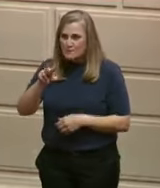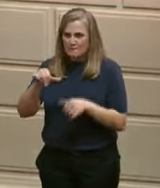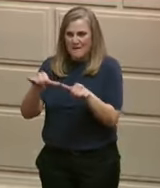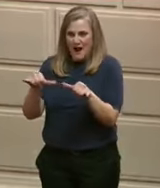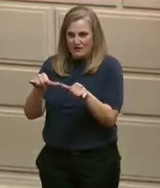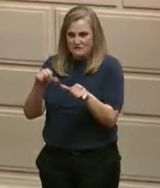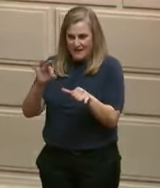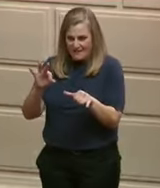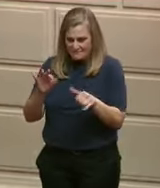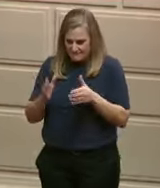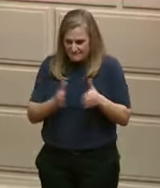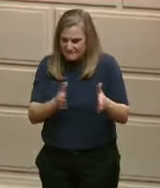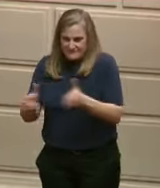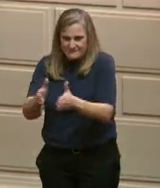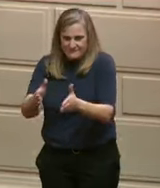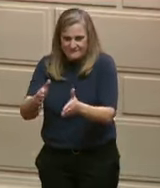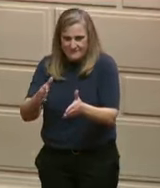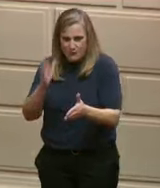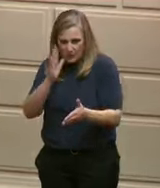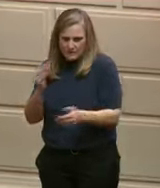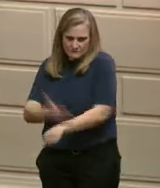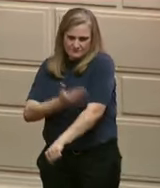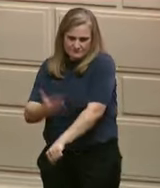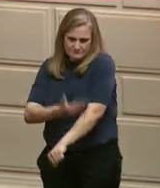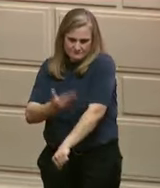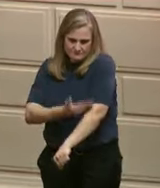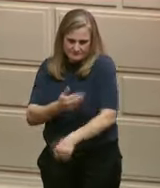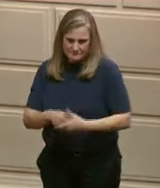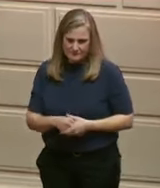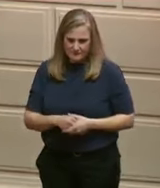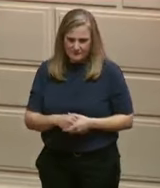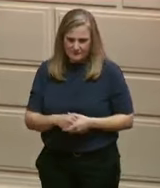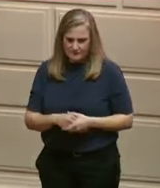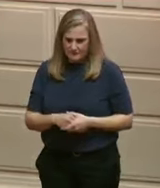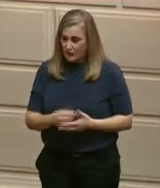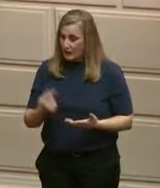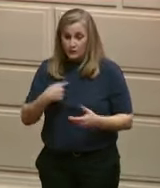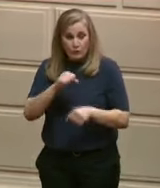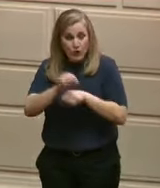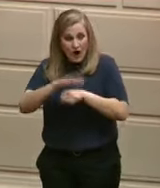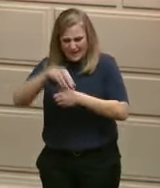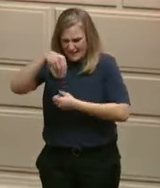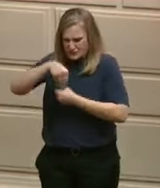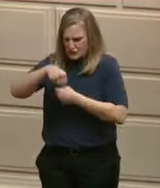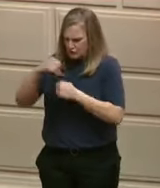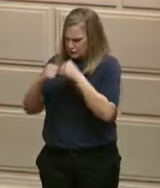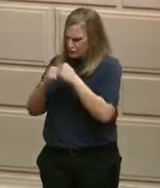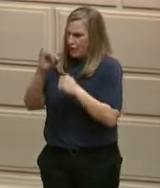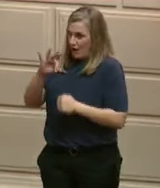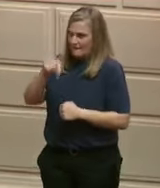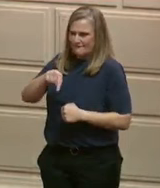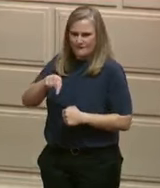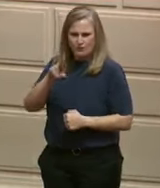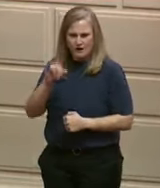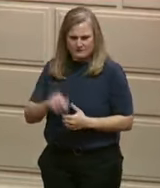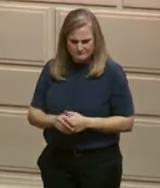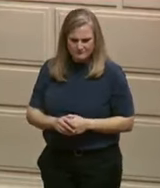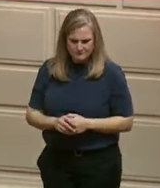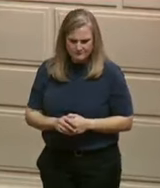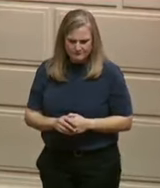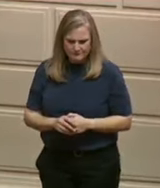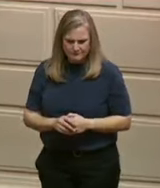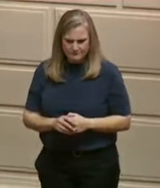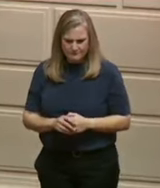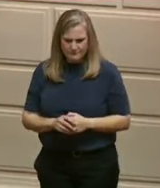state works to improve Rhode Island's infrastructure rankings, we want to provide support to our municipalities